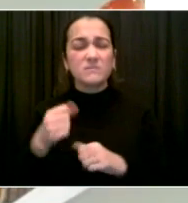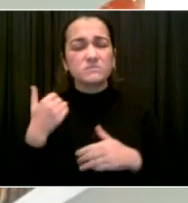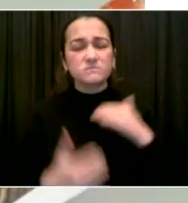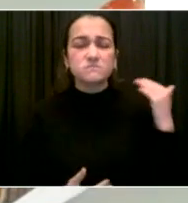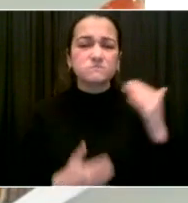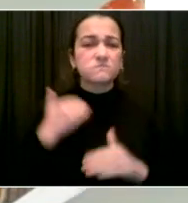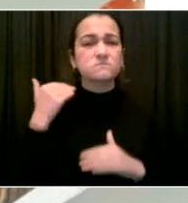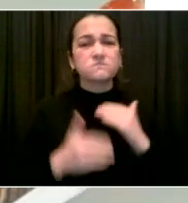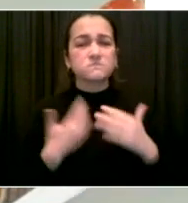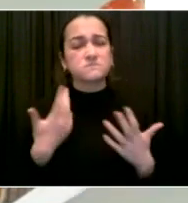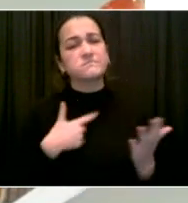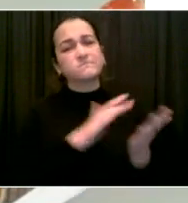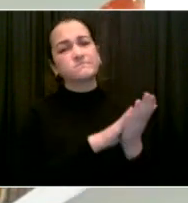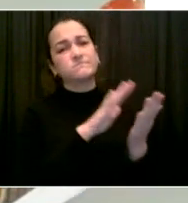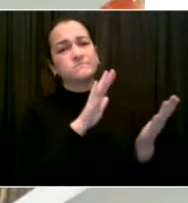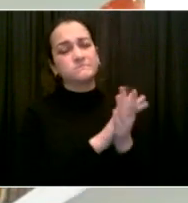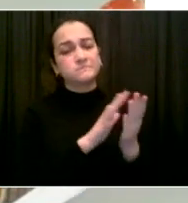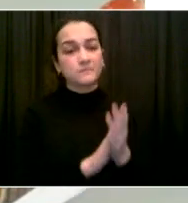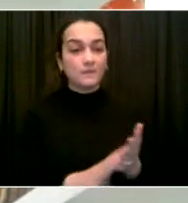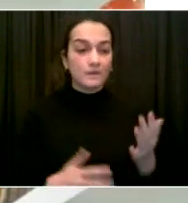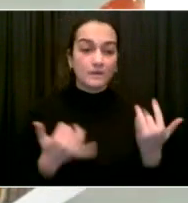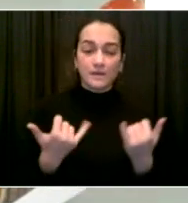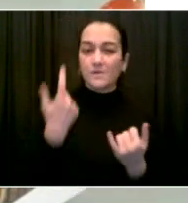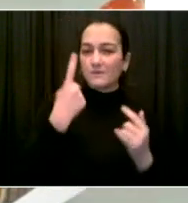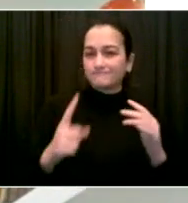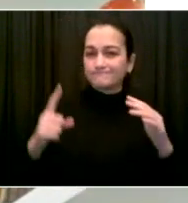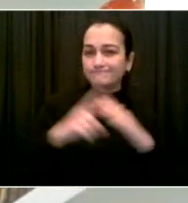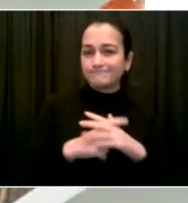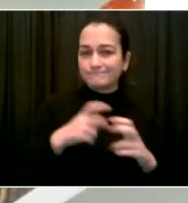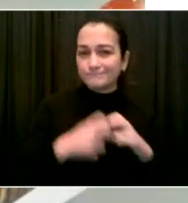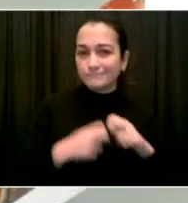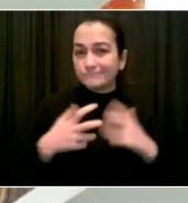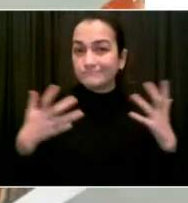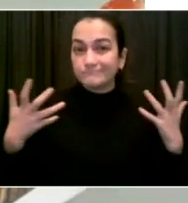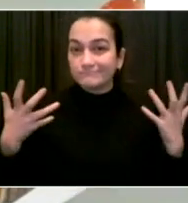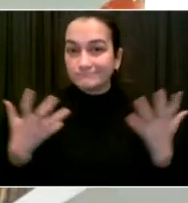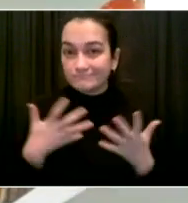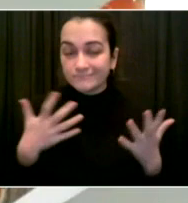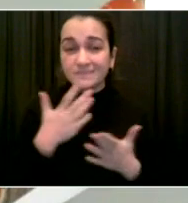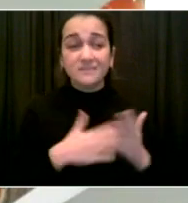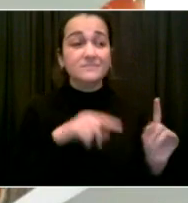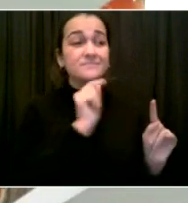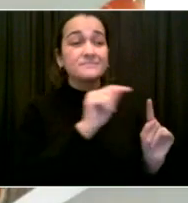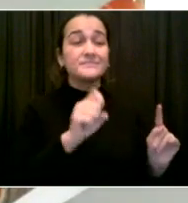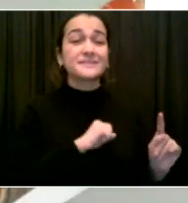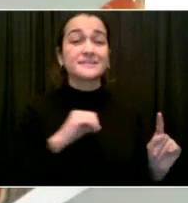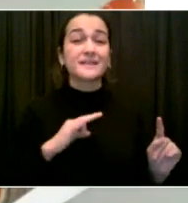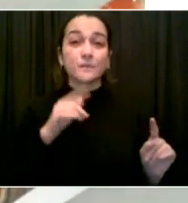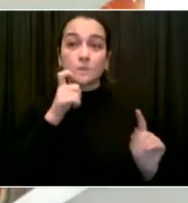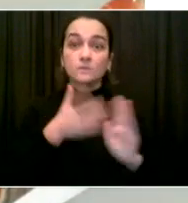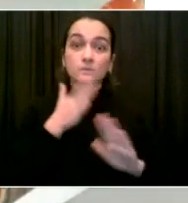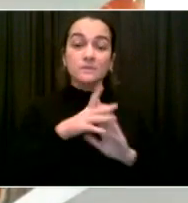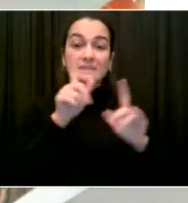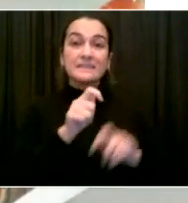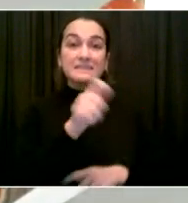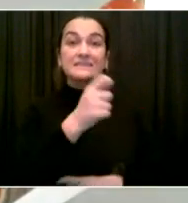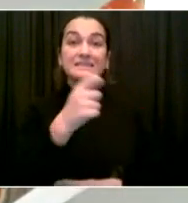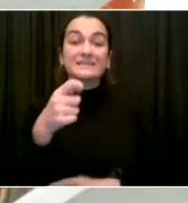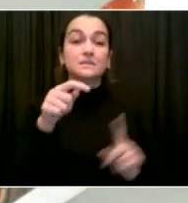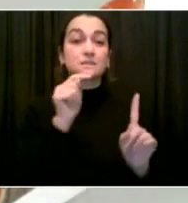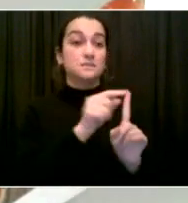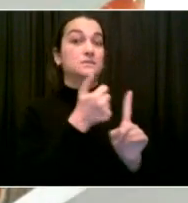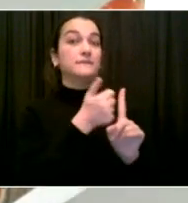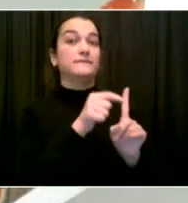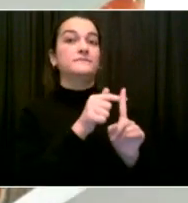said, is that unfortunately some of our staff, again, that are the heroes, are getting Omicron or COVID themselves. So we're going to be deploying mobile